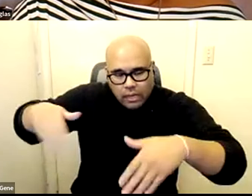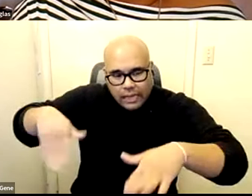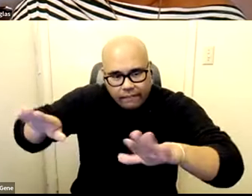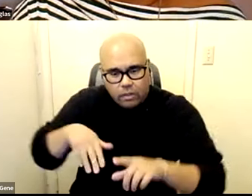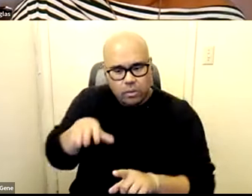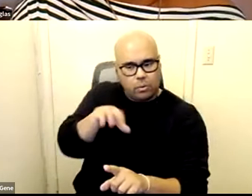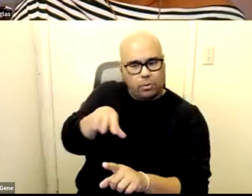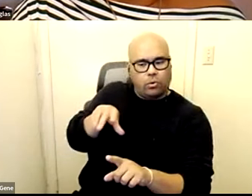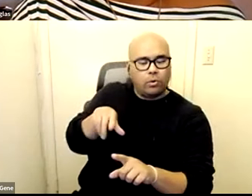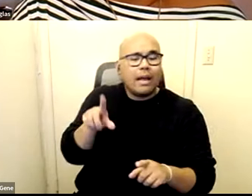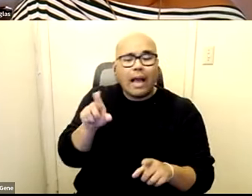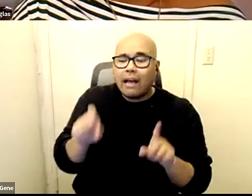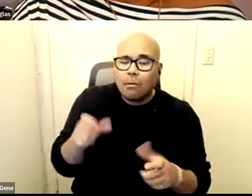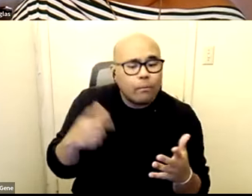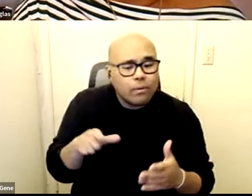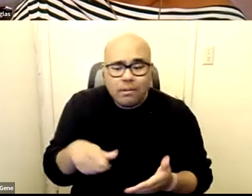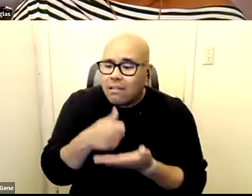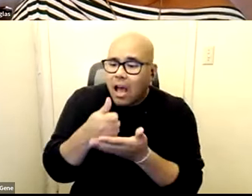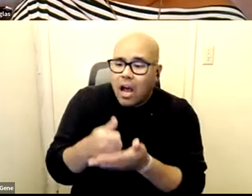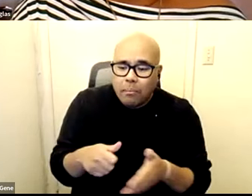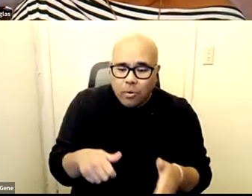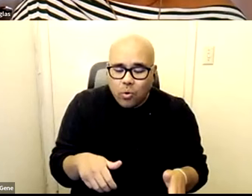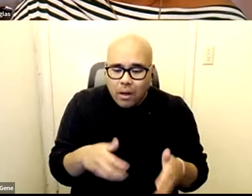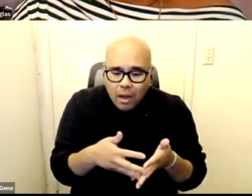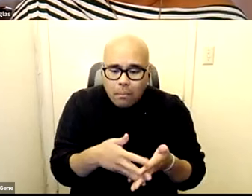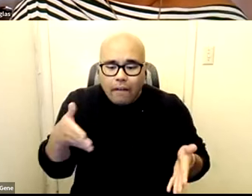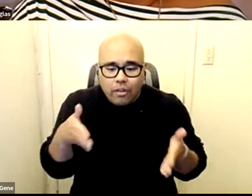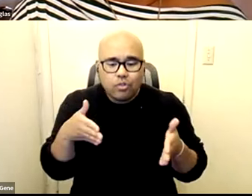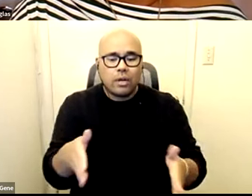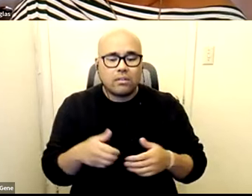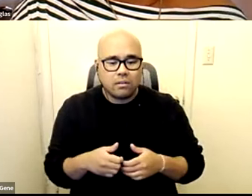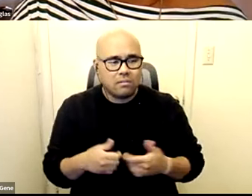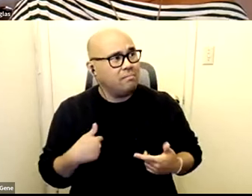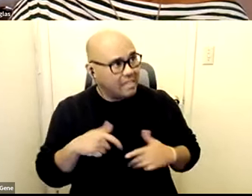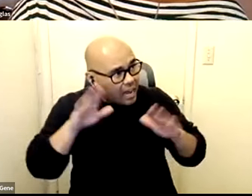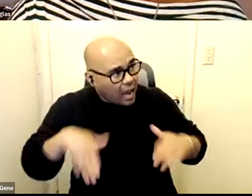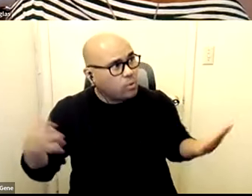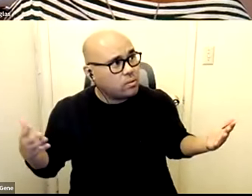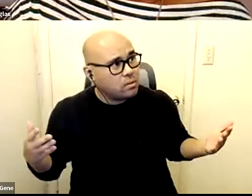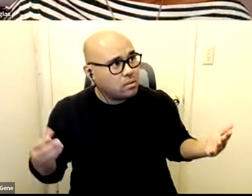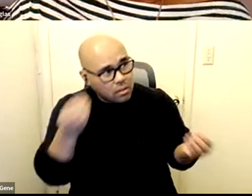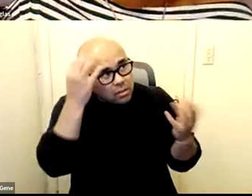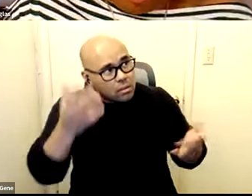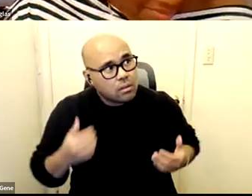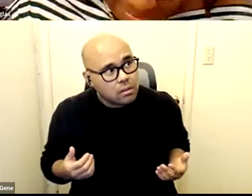you get off the streets you know what do you need this reporter is like posing the question the person is like a house like